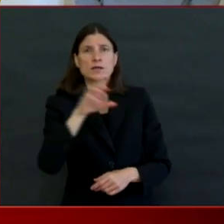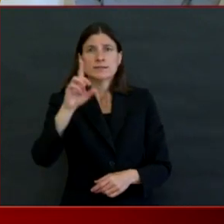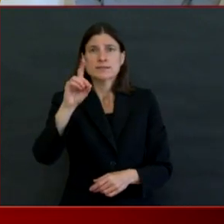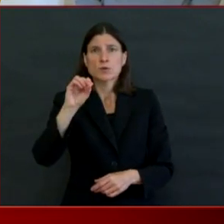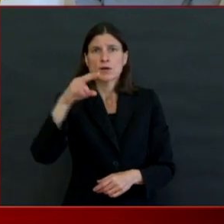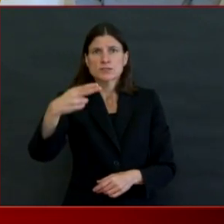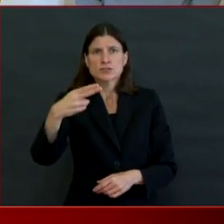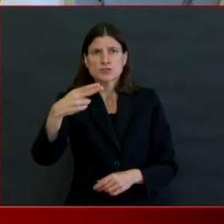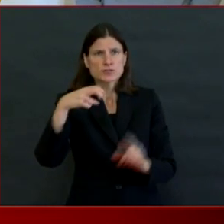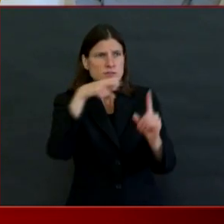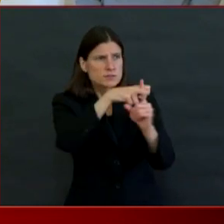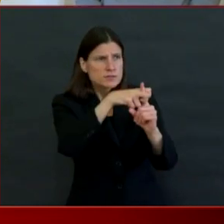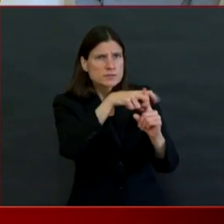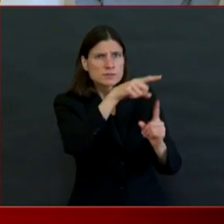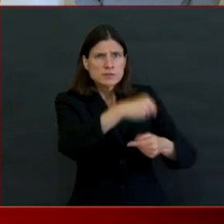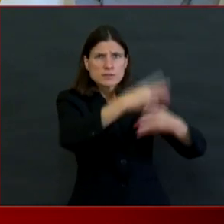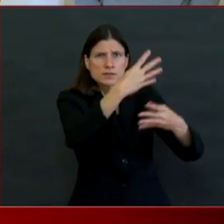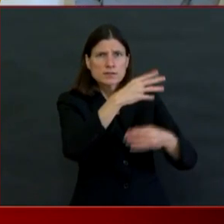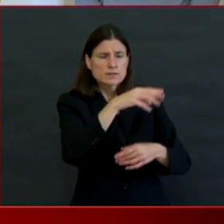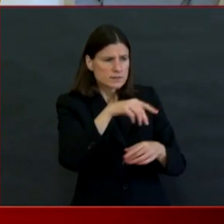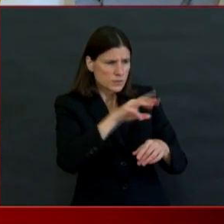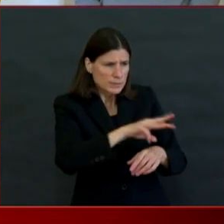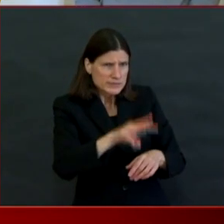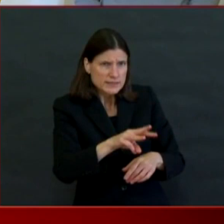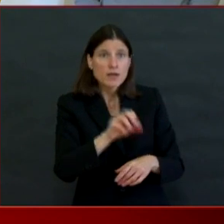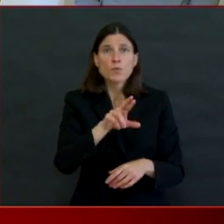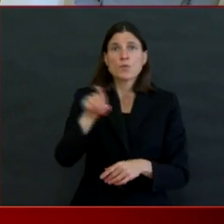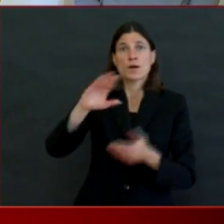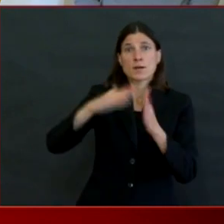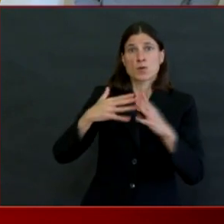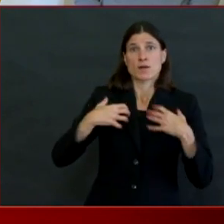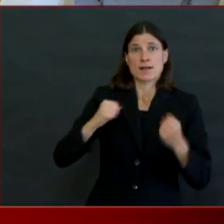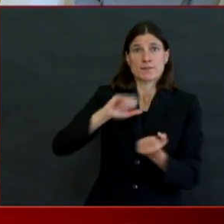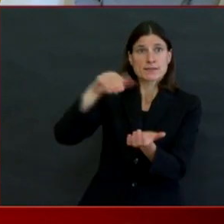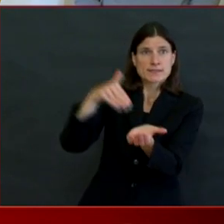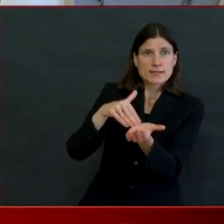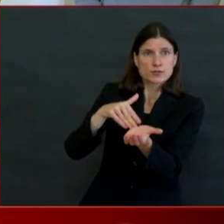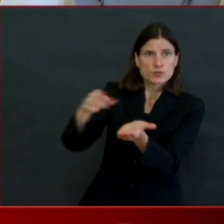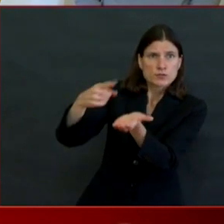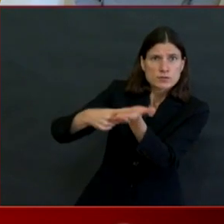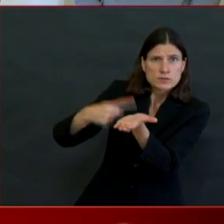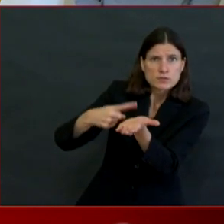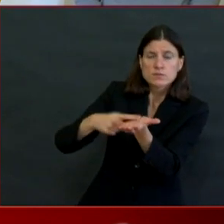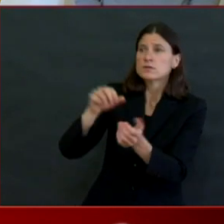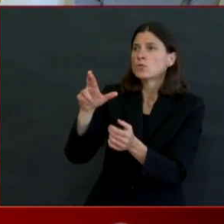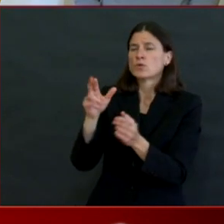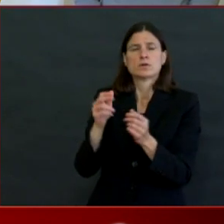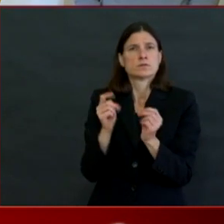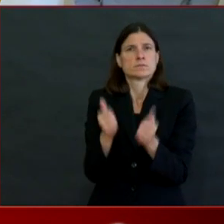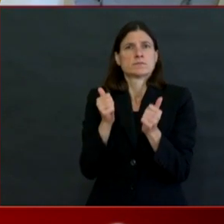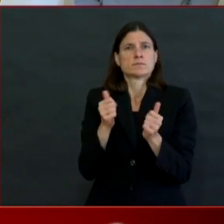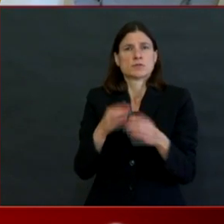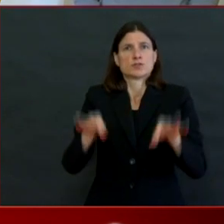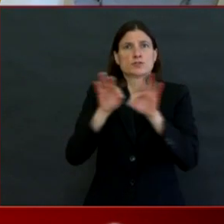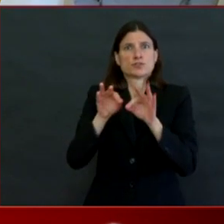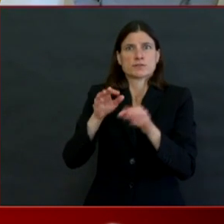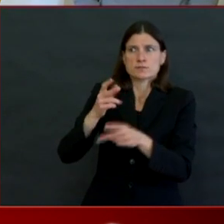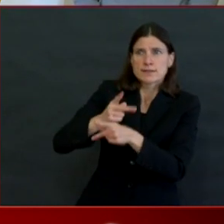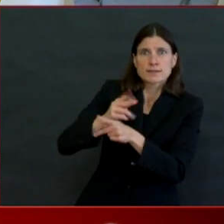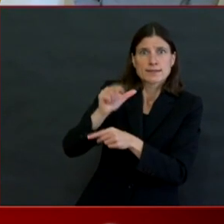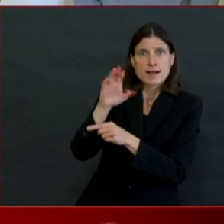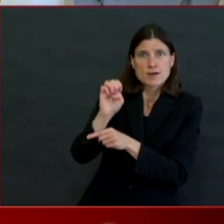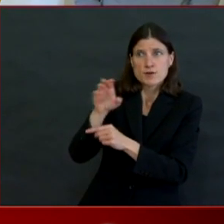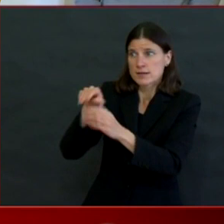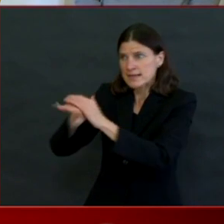center. You have to get yourself to a health care provider by phone, and then they will set up an appointment for you,